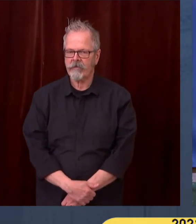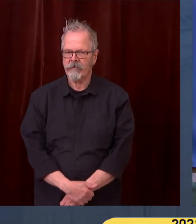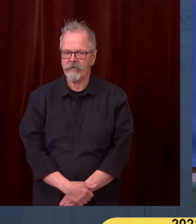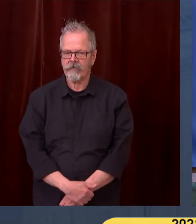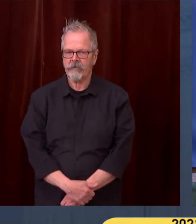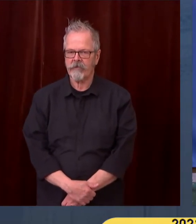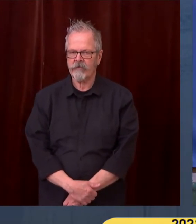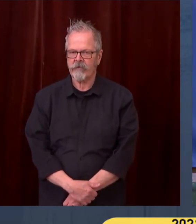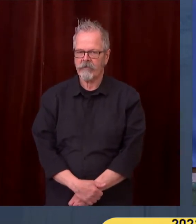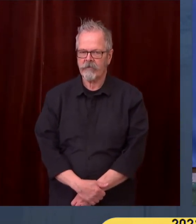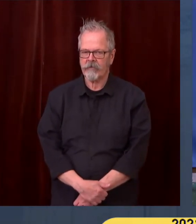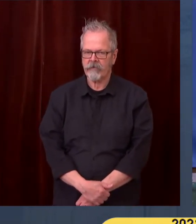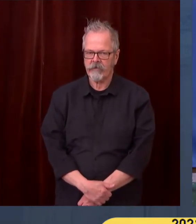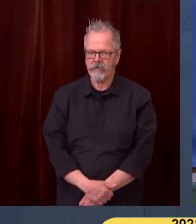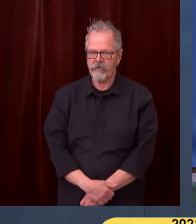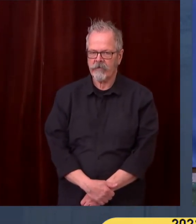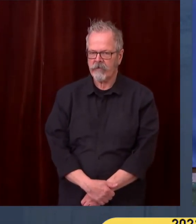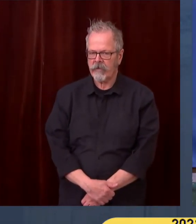Okay.